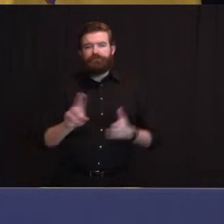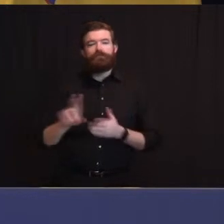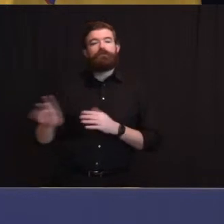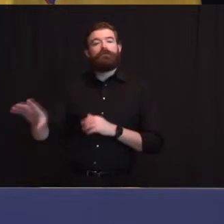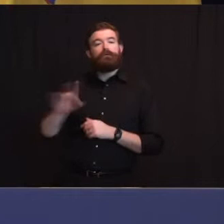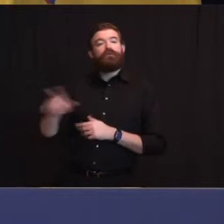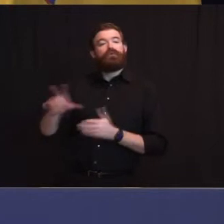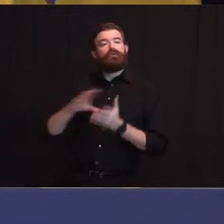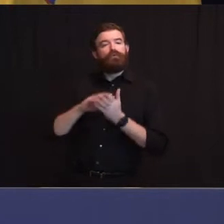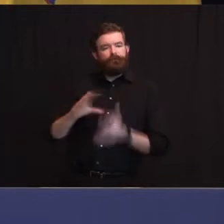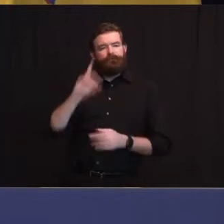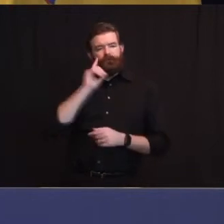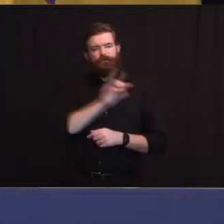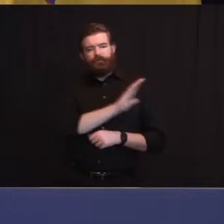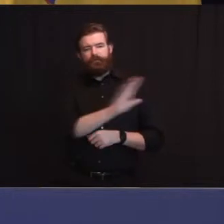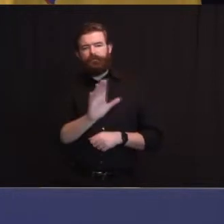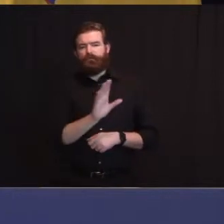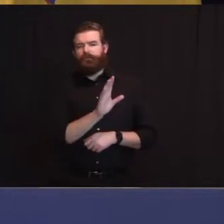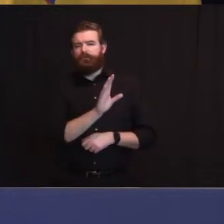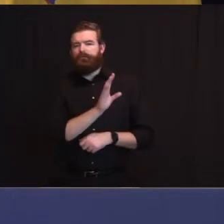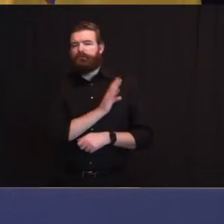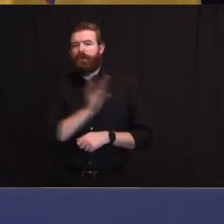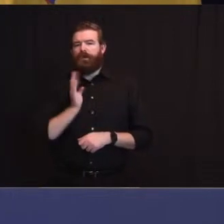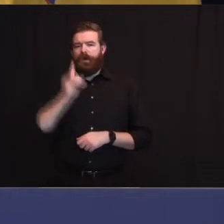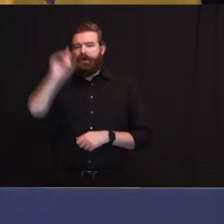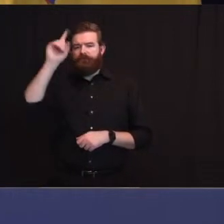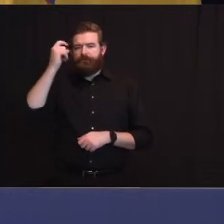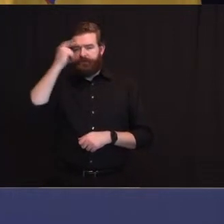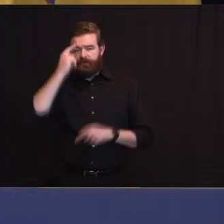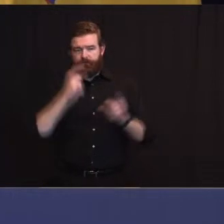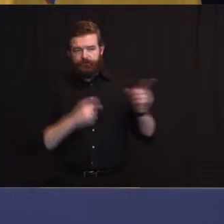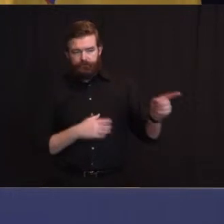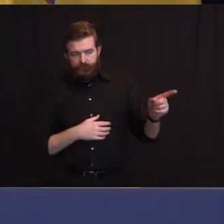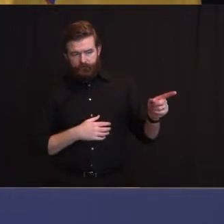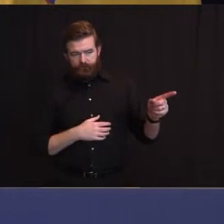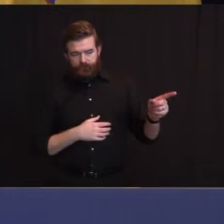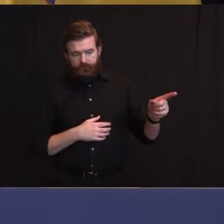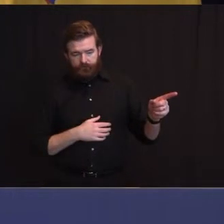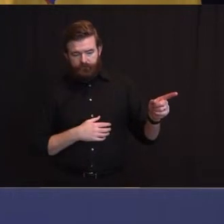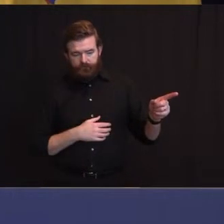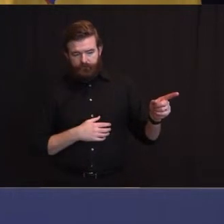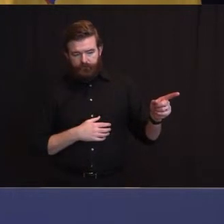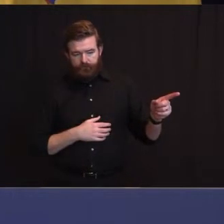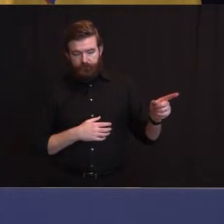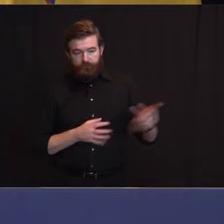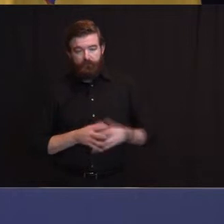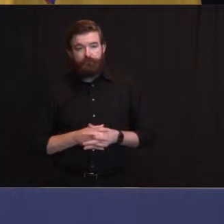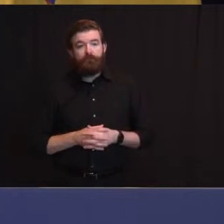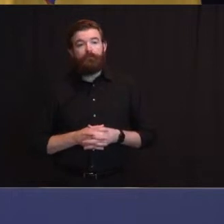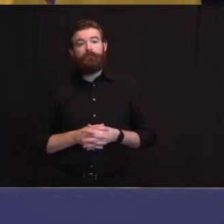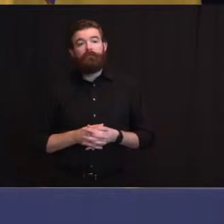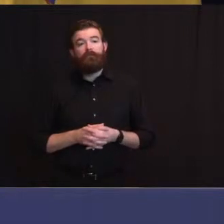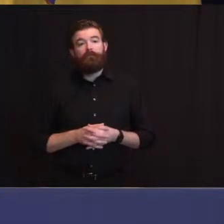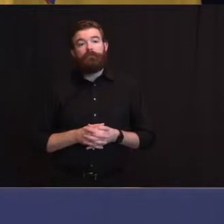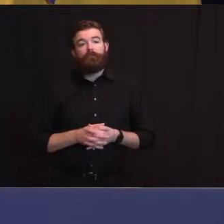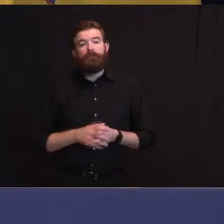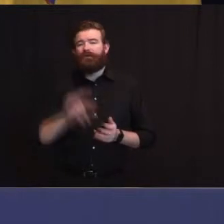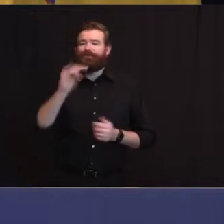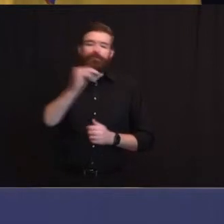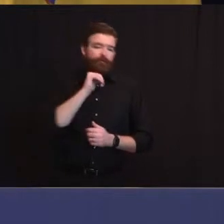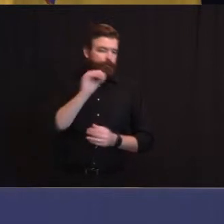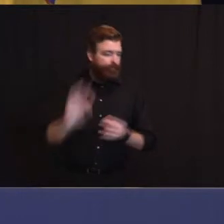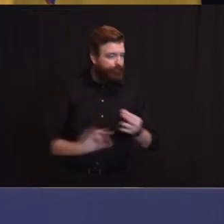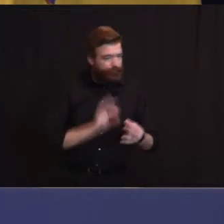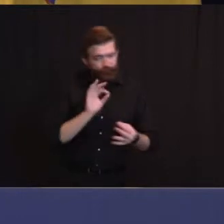I also want to see a public bank take place. Our batting average is in the high 990s but we're not at 1,000 and I'd still have that on the list.